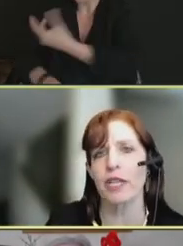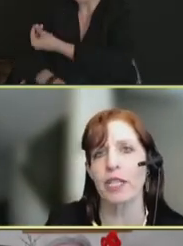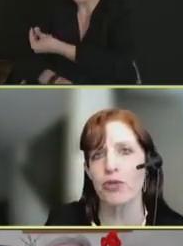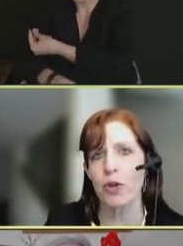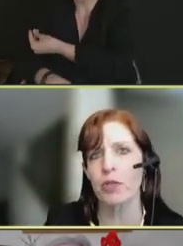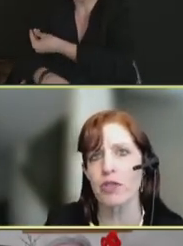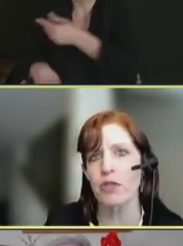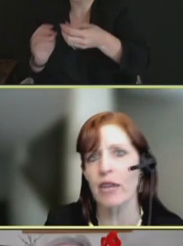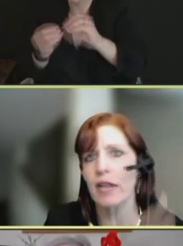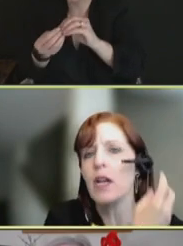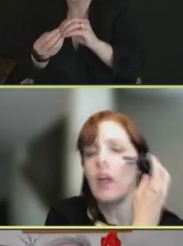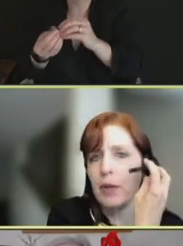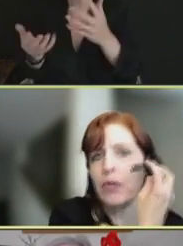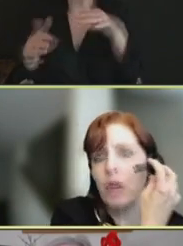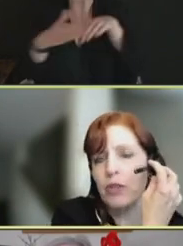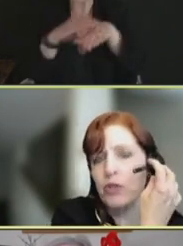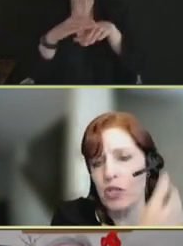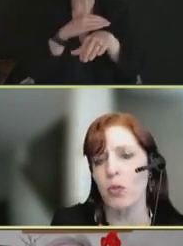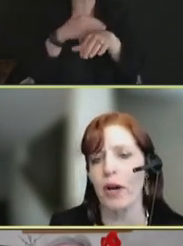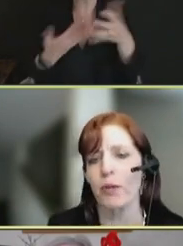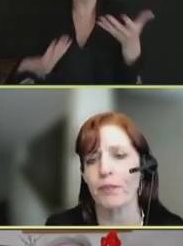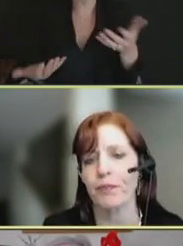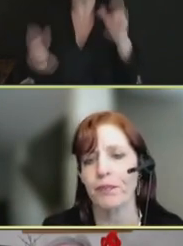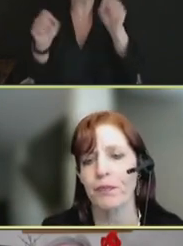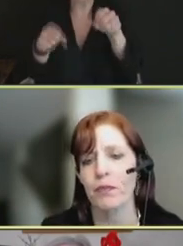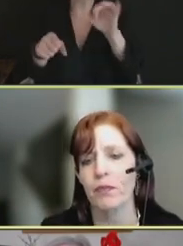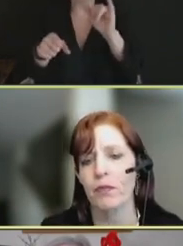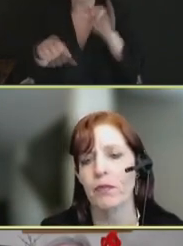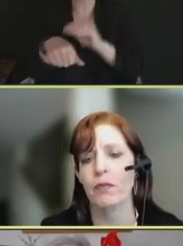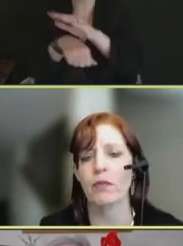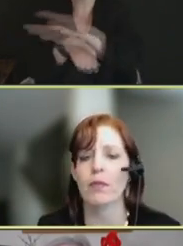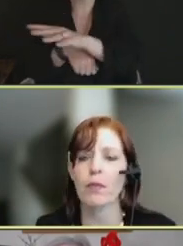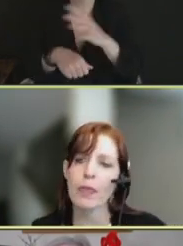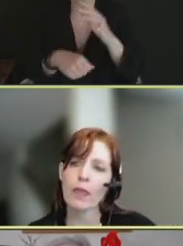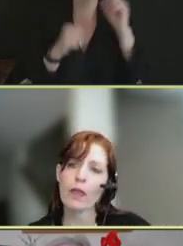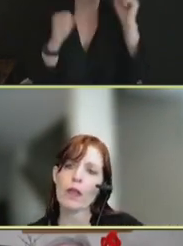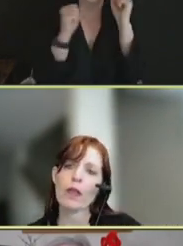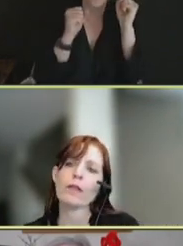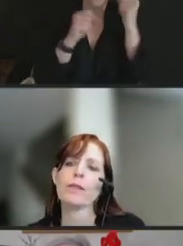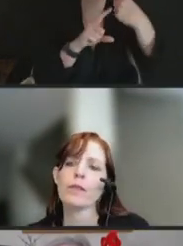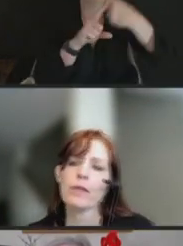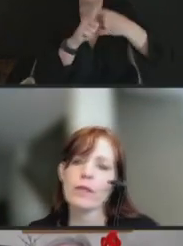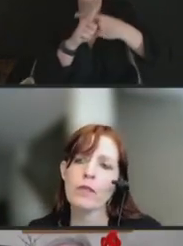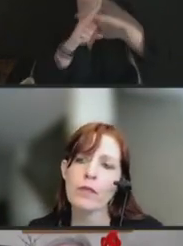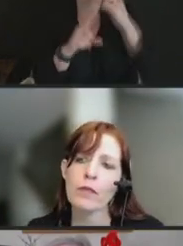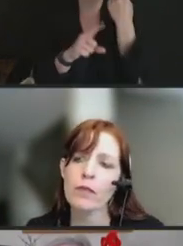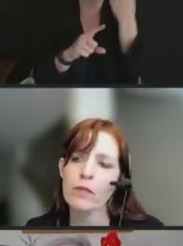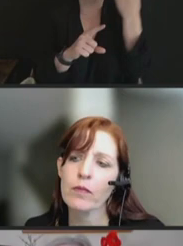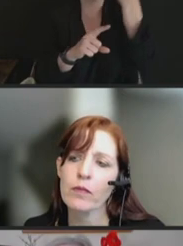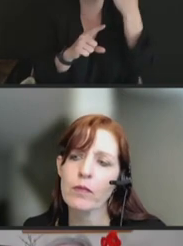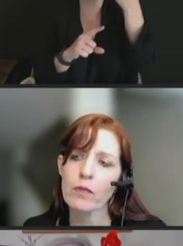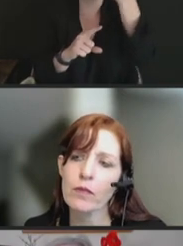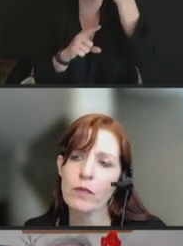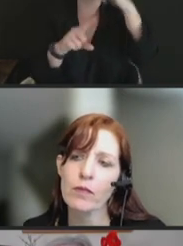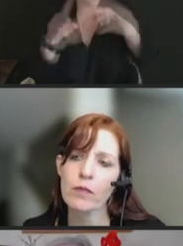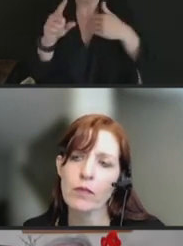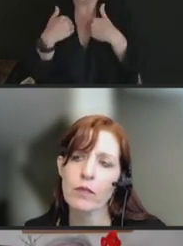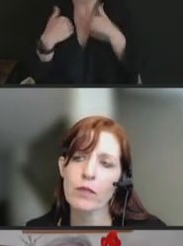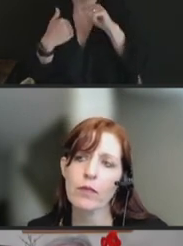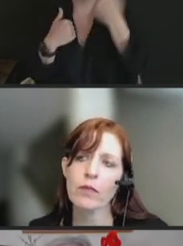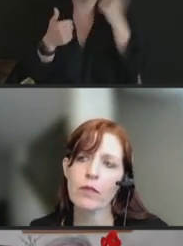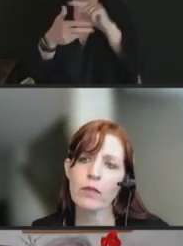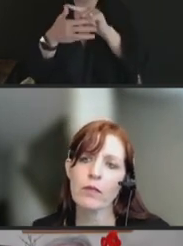That cold chain contributes to that. But there are others as well. Okay. Thank you. Can I just add a couple of thoughts on that?